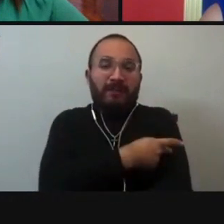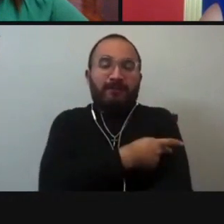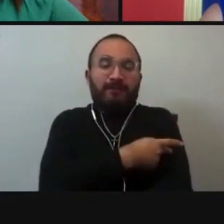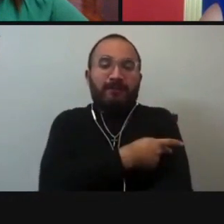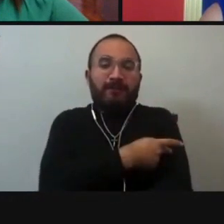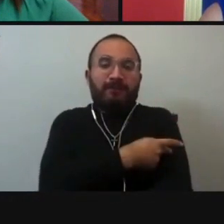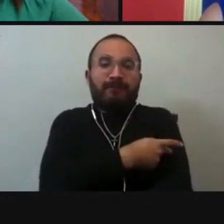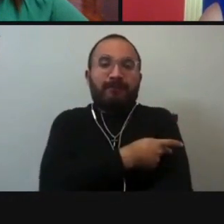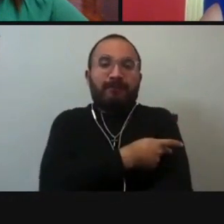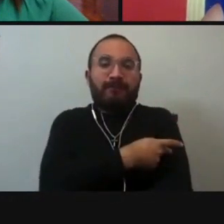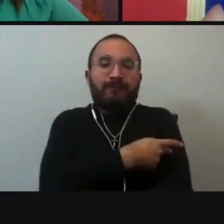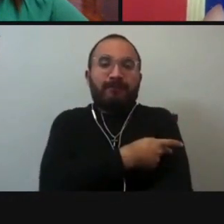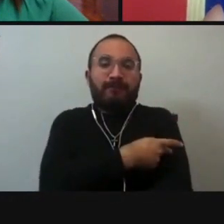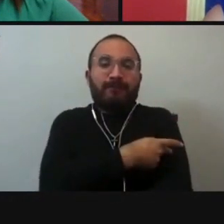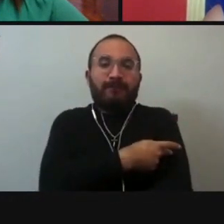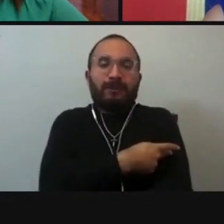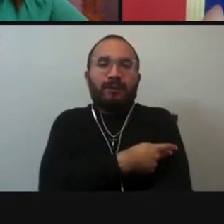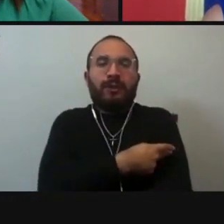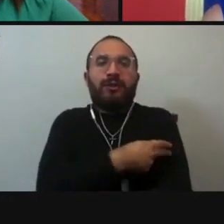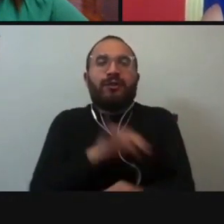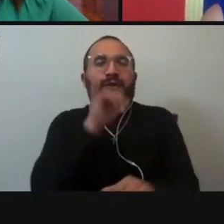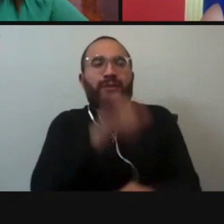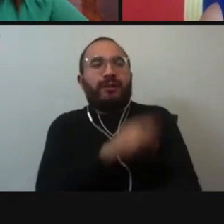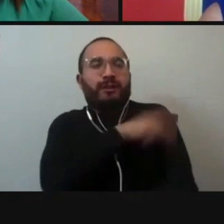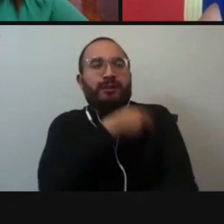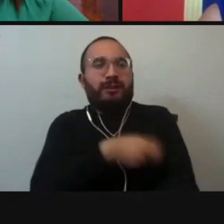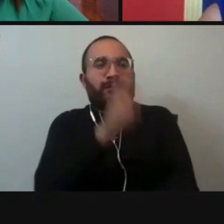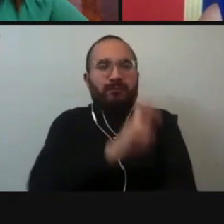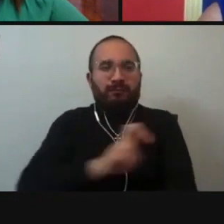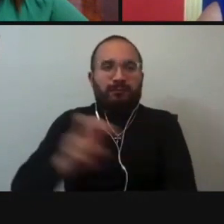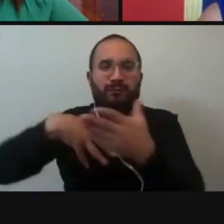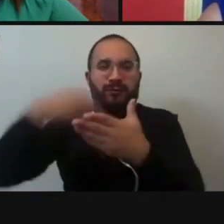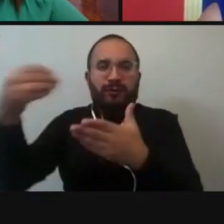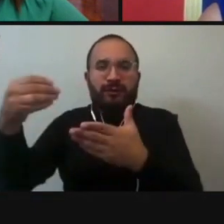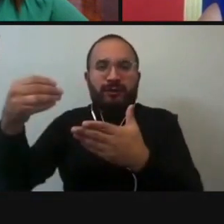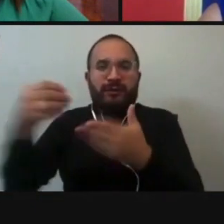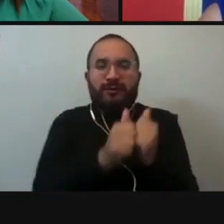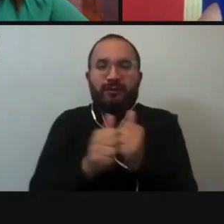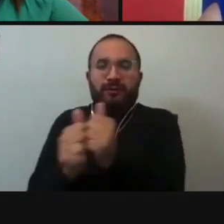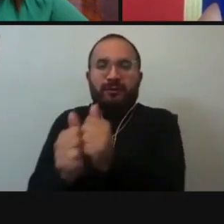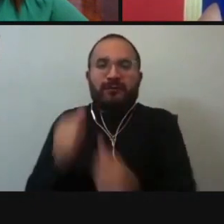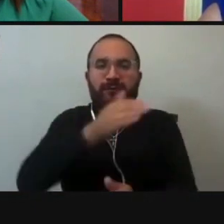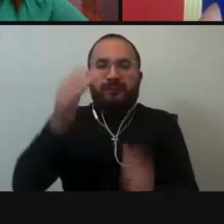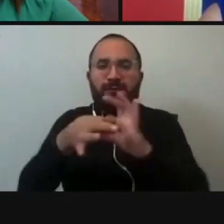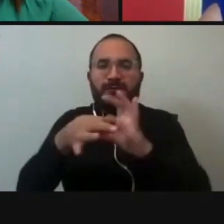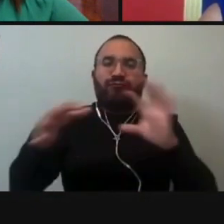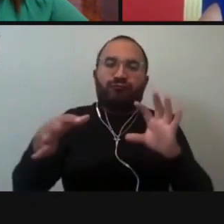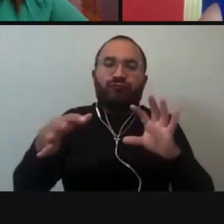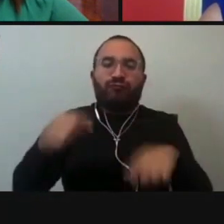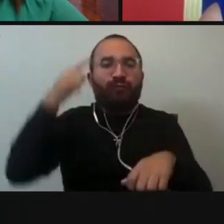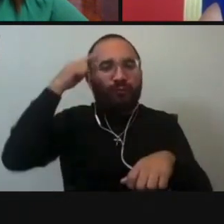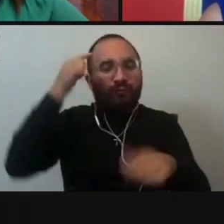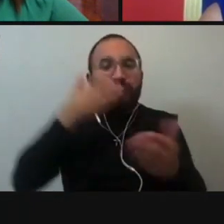of pickup to the, to dismissal from the hospital. So knowing that I'm very confident that they're going to be able to do a good job working